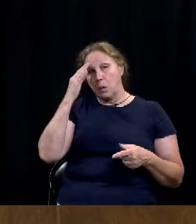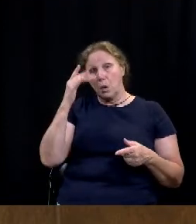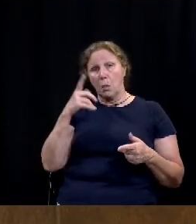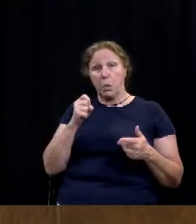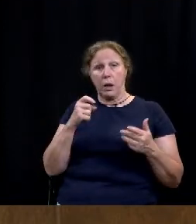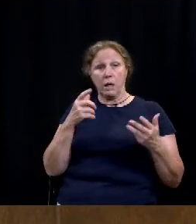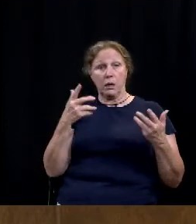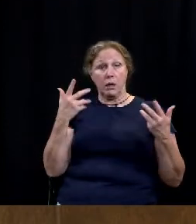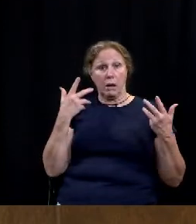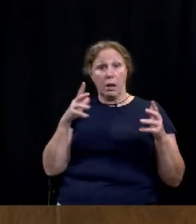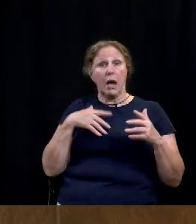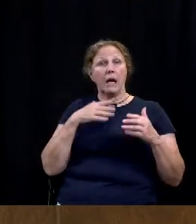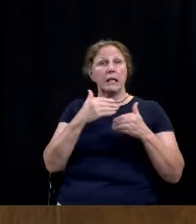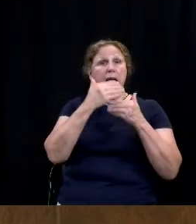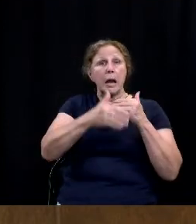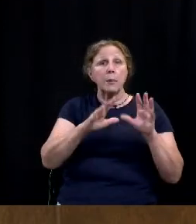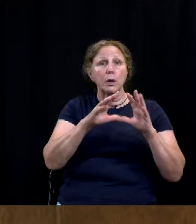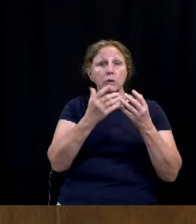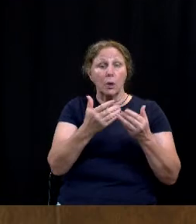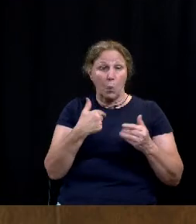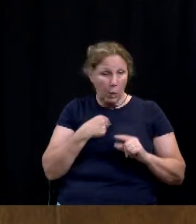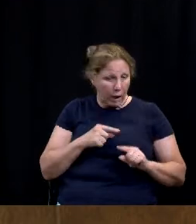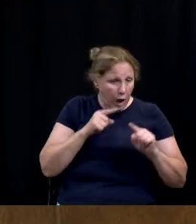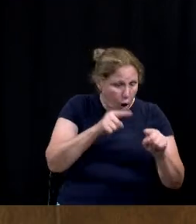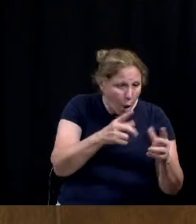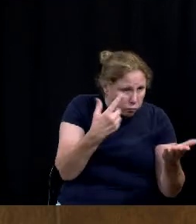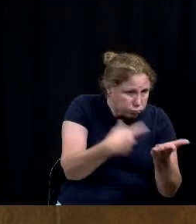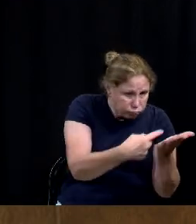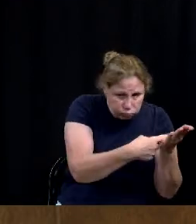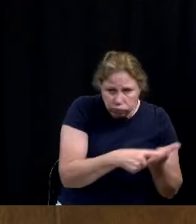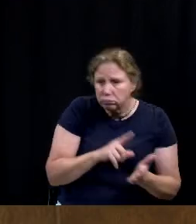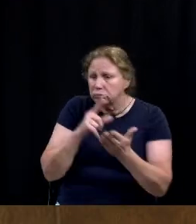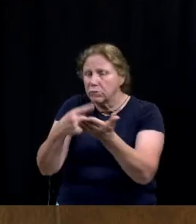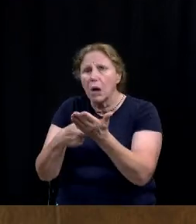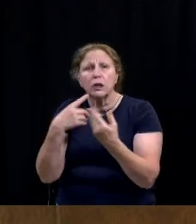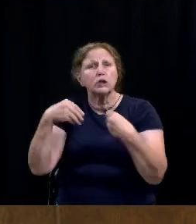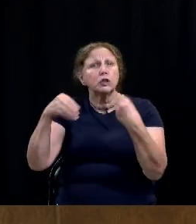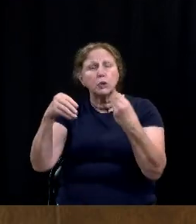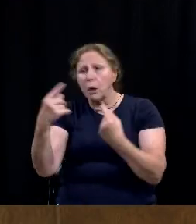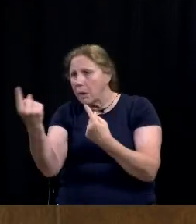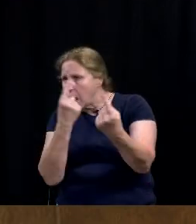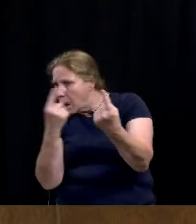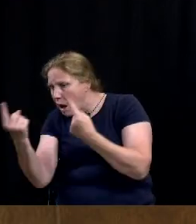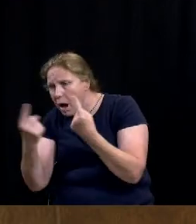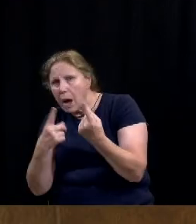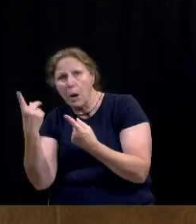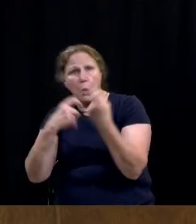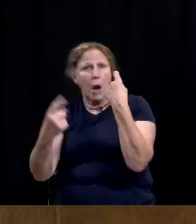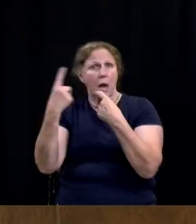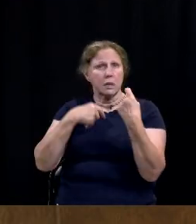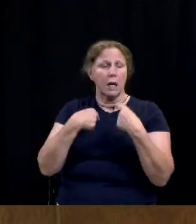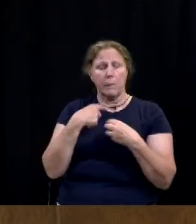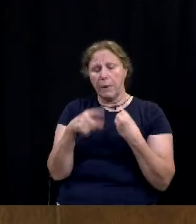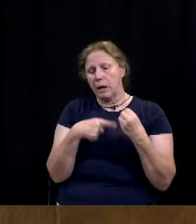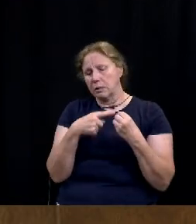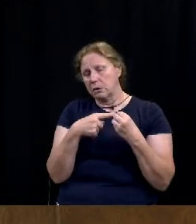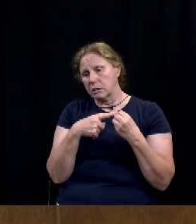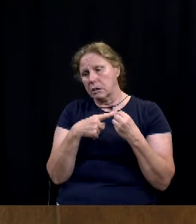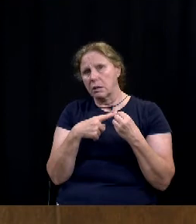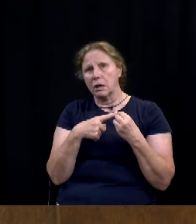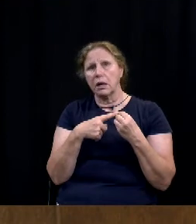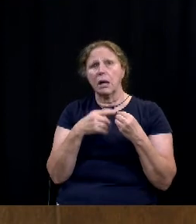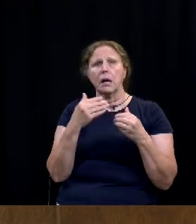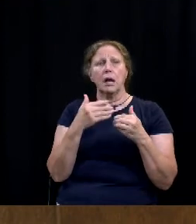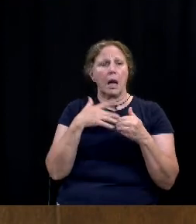with our neighborhood associations and when we're you know seeing folks in the store and whatever and the questions come about neighborhood